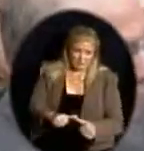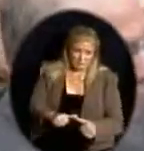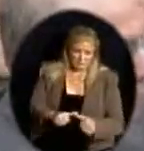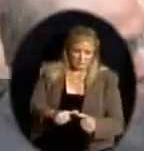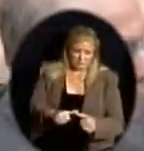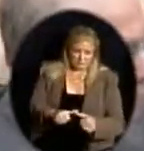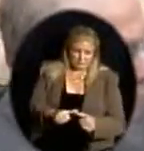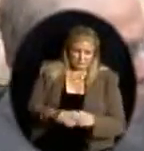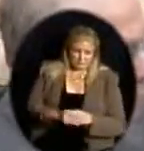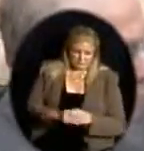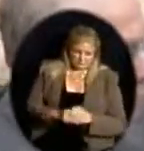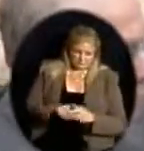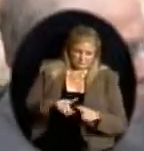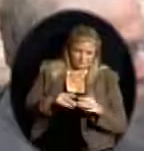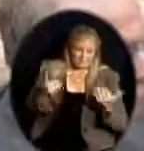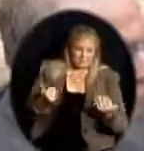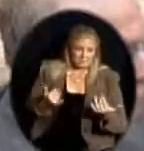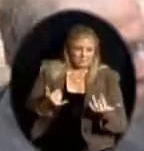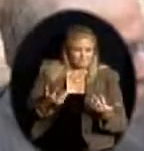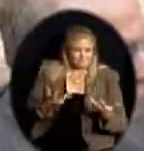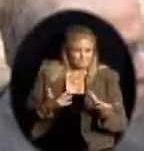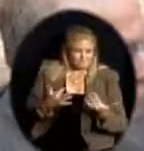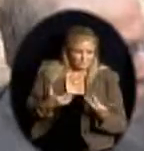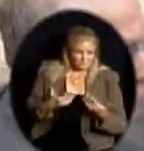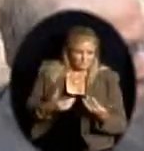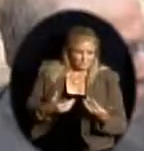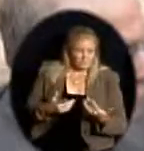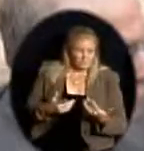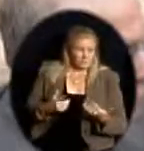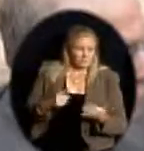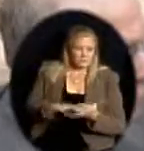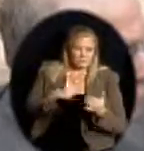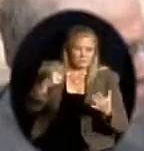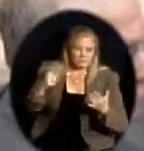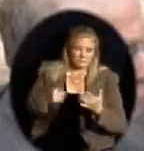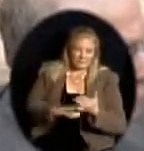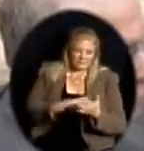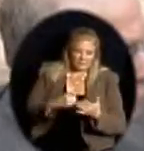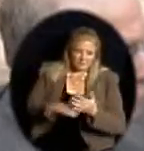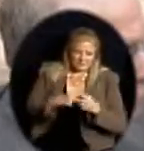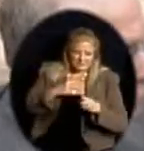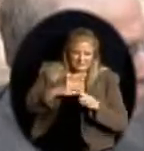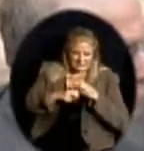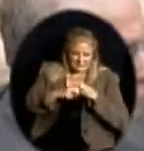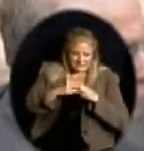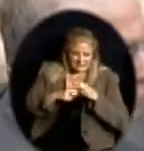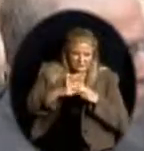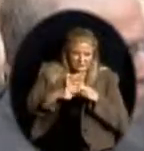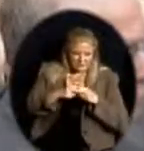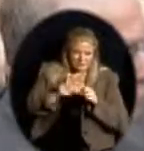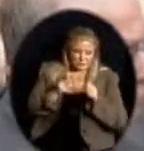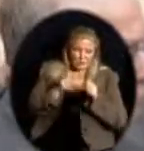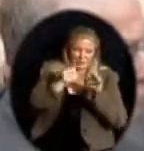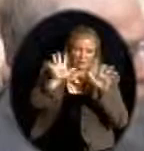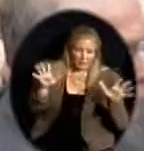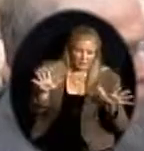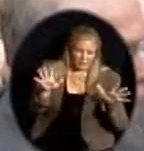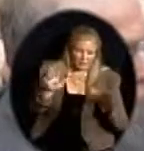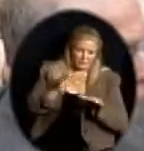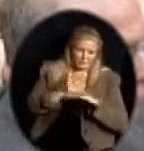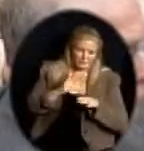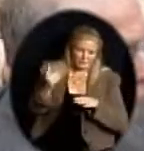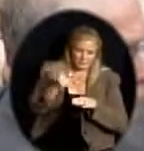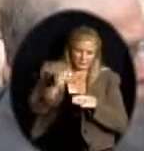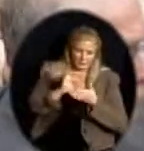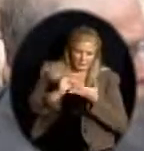as the ceiling on that number. But again, it's sometimes a little difficult to have clarity on finding something written that